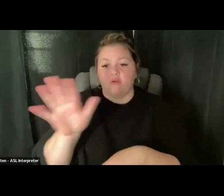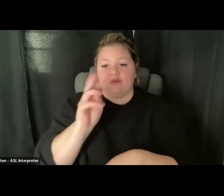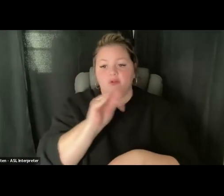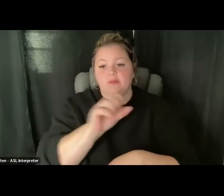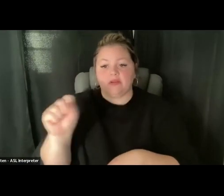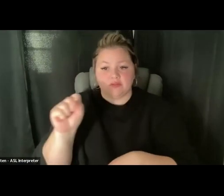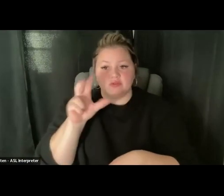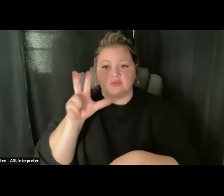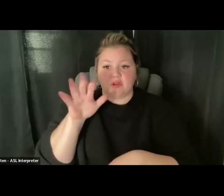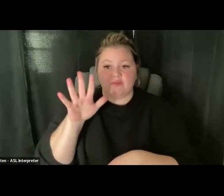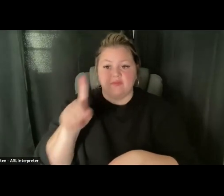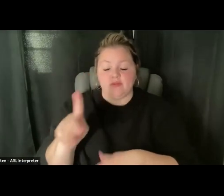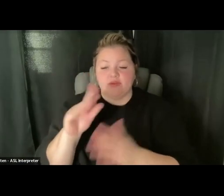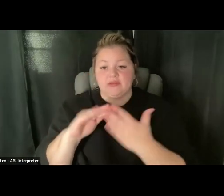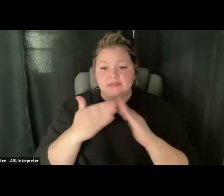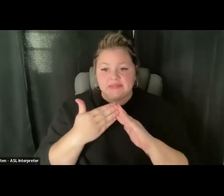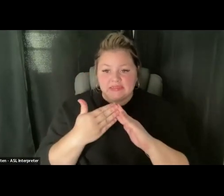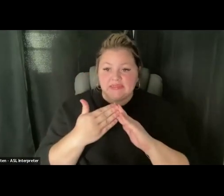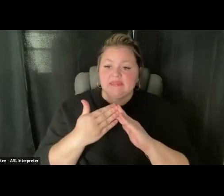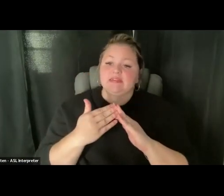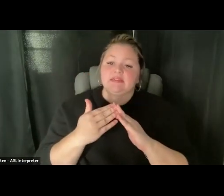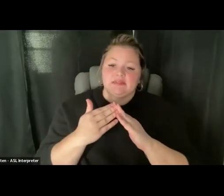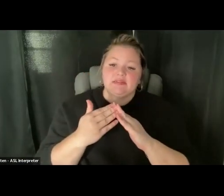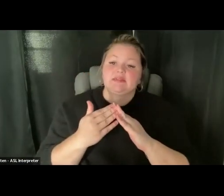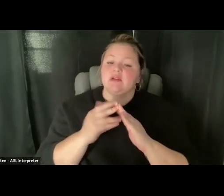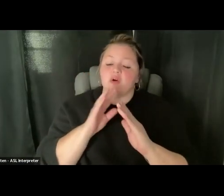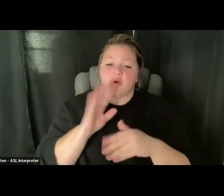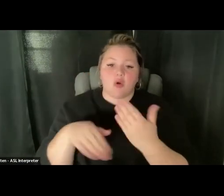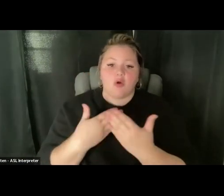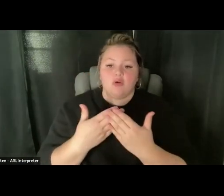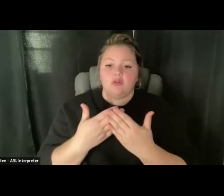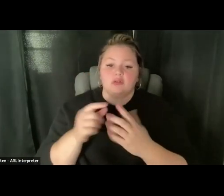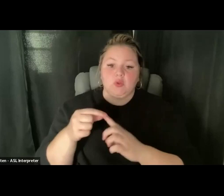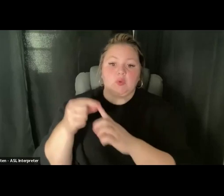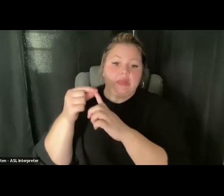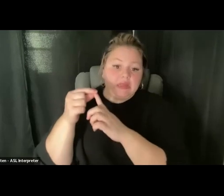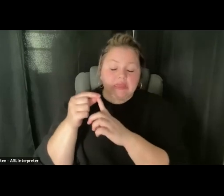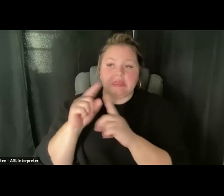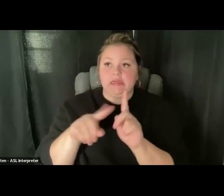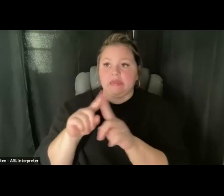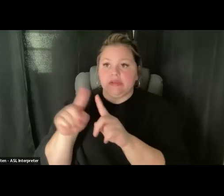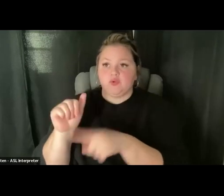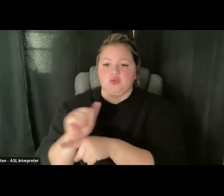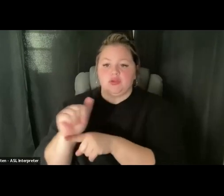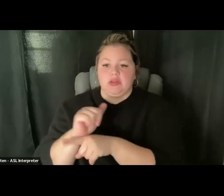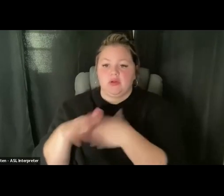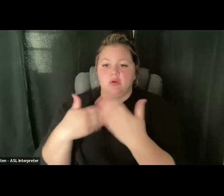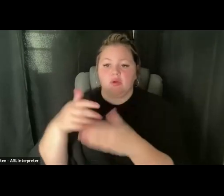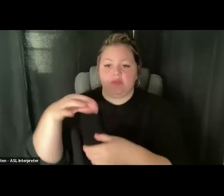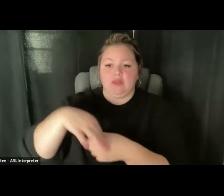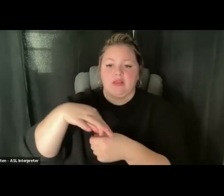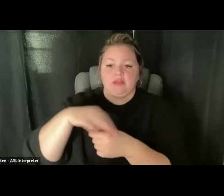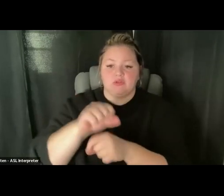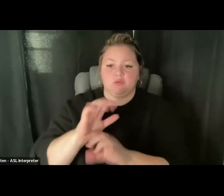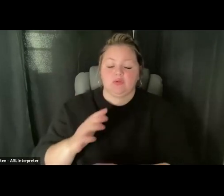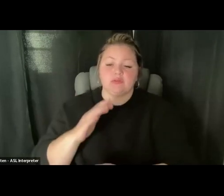cities and towns, all unique, all different, training our election workers. As I said, I was in Malden